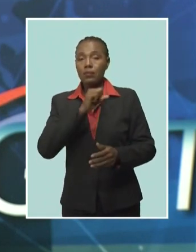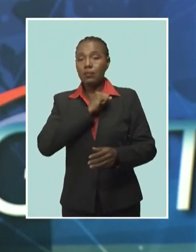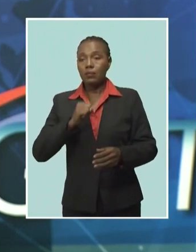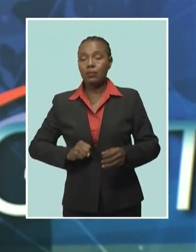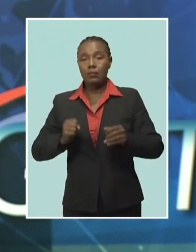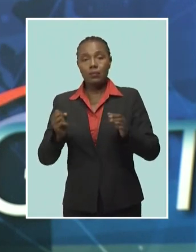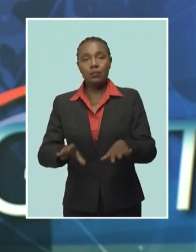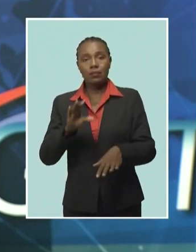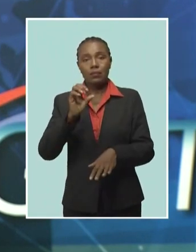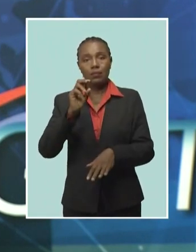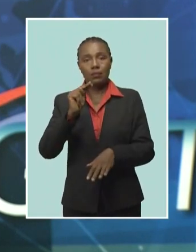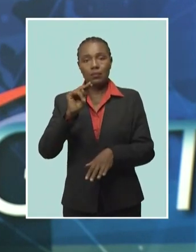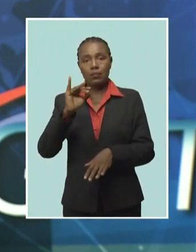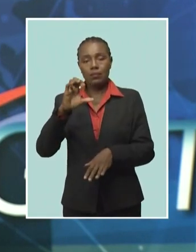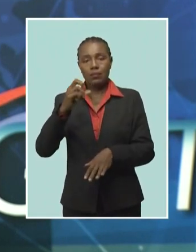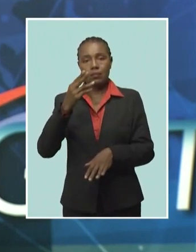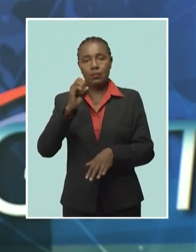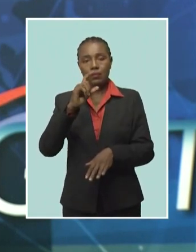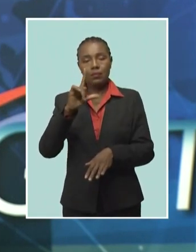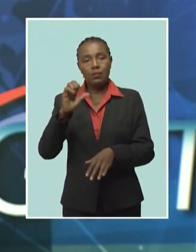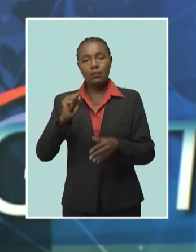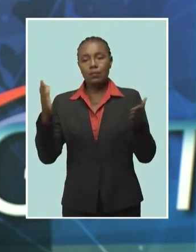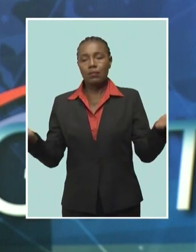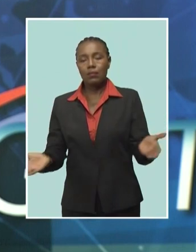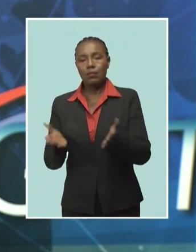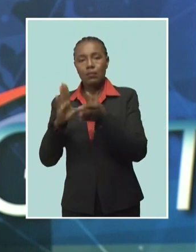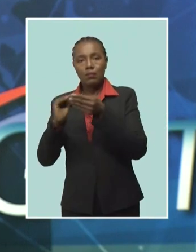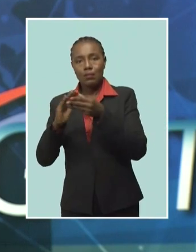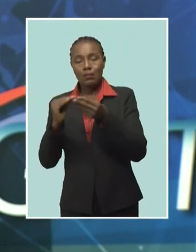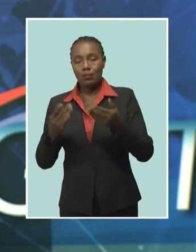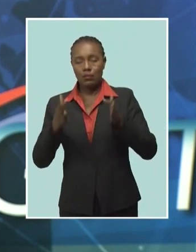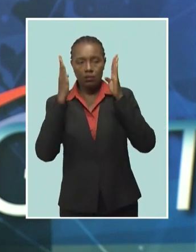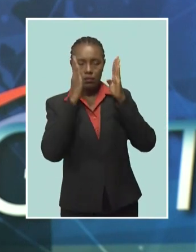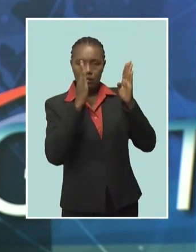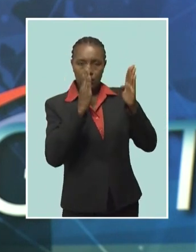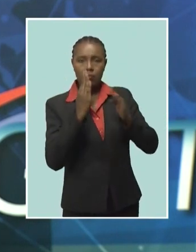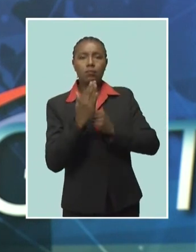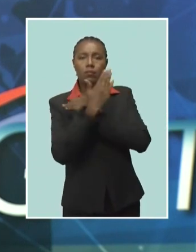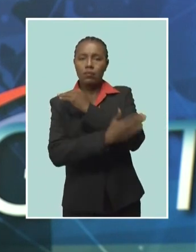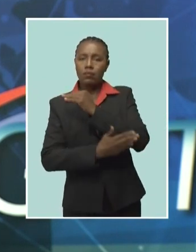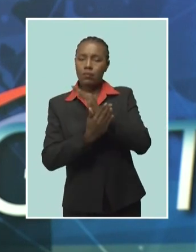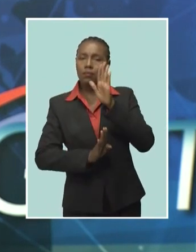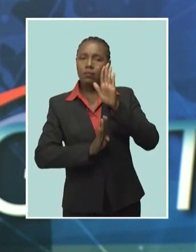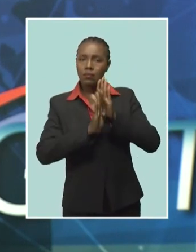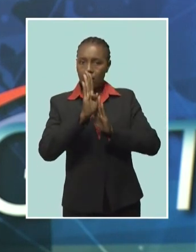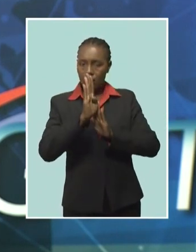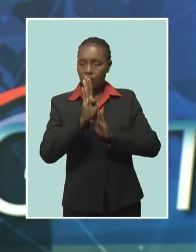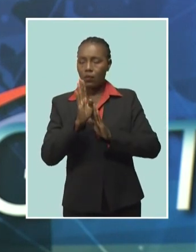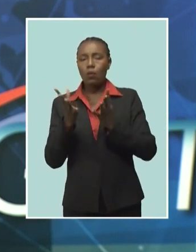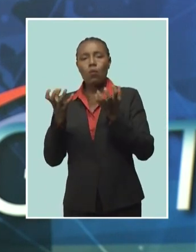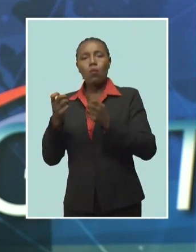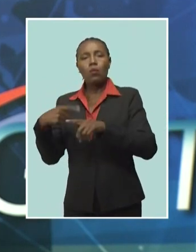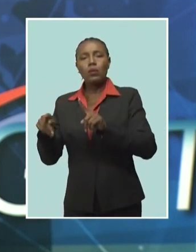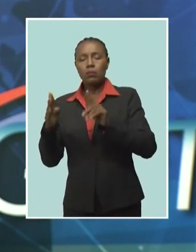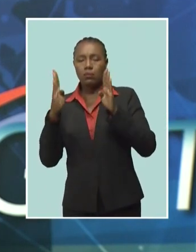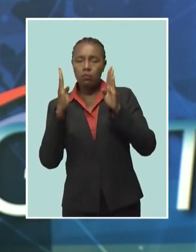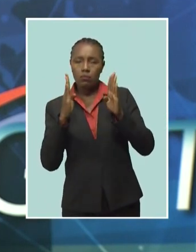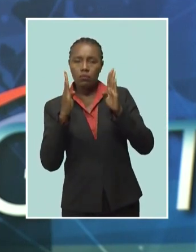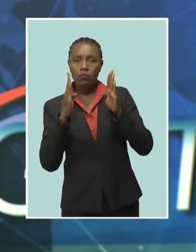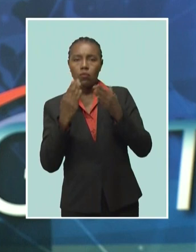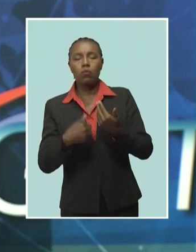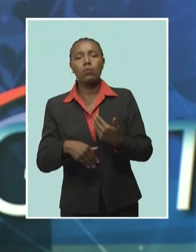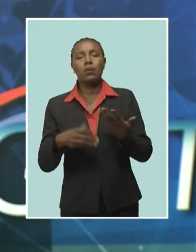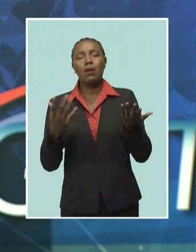young Barbadians to keep their eyes on the domestic dimension of the country's development. He also wants them to closely monitor the external